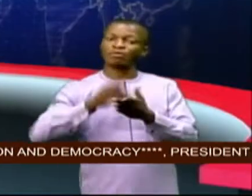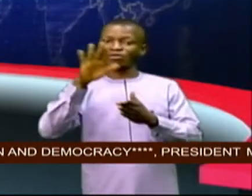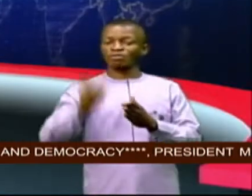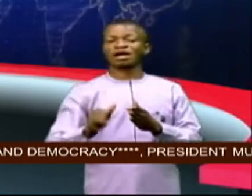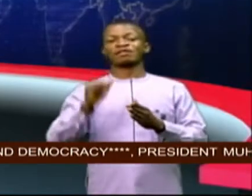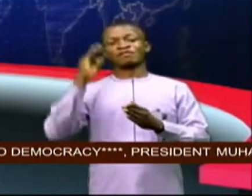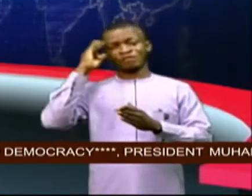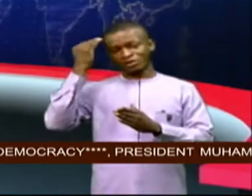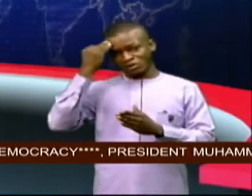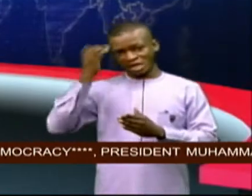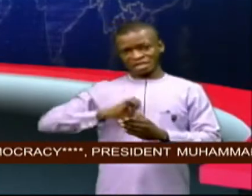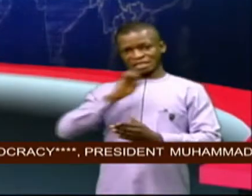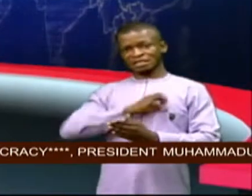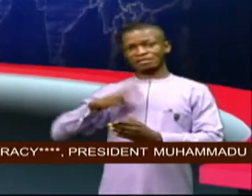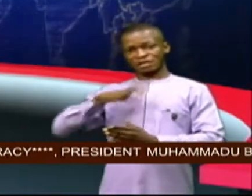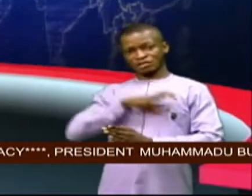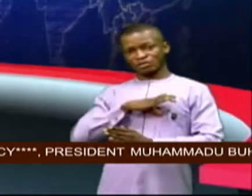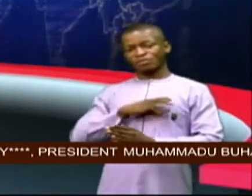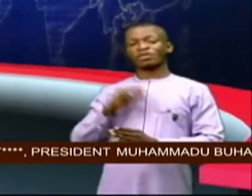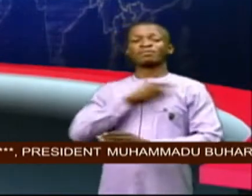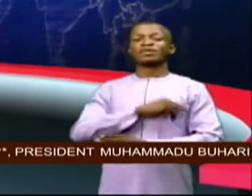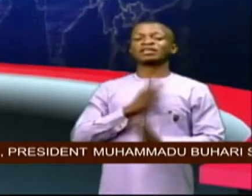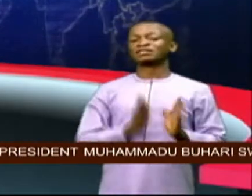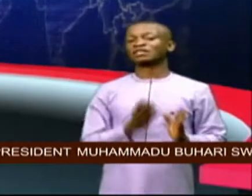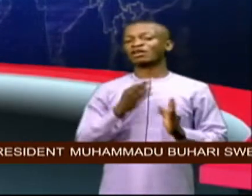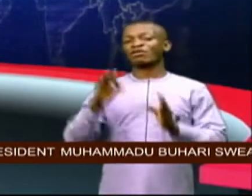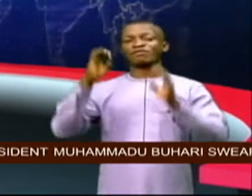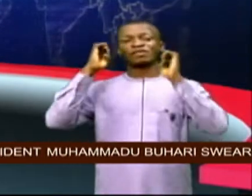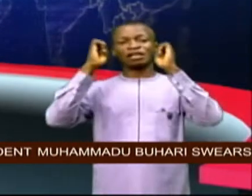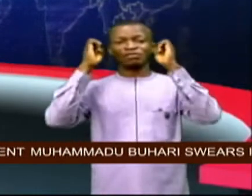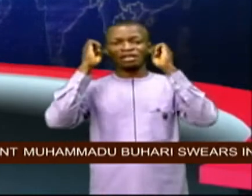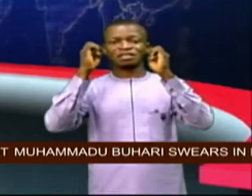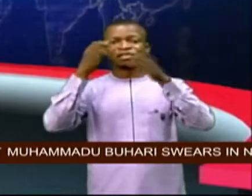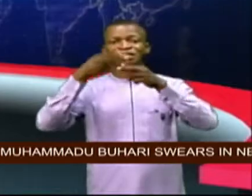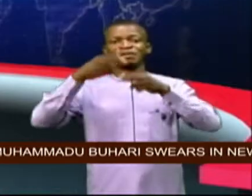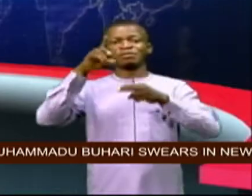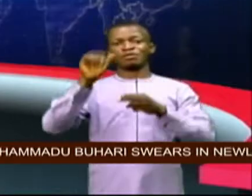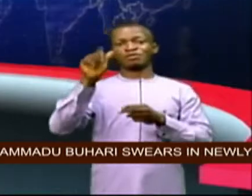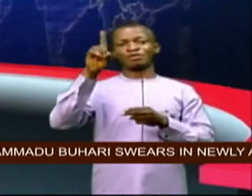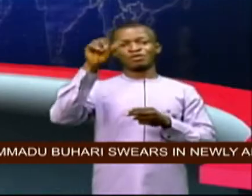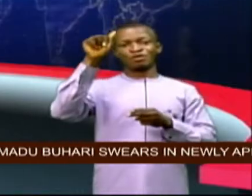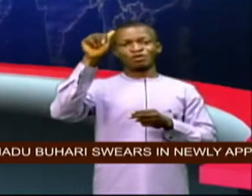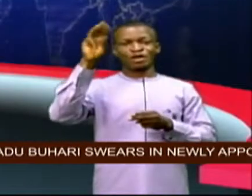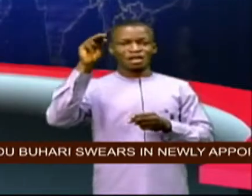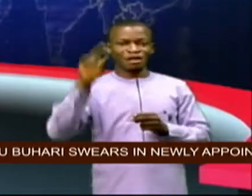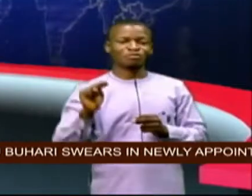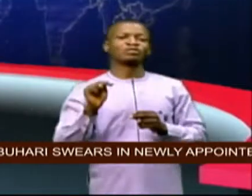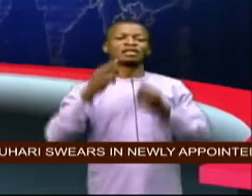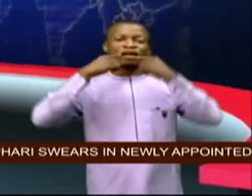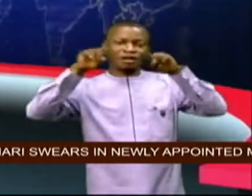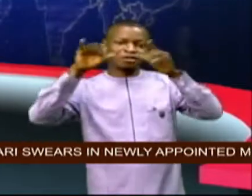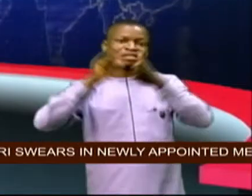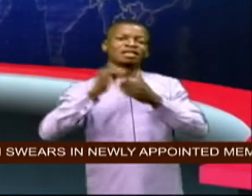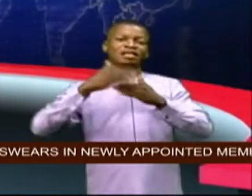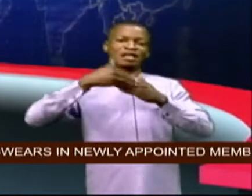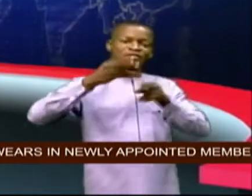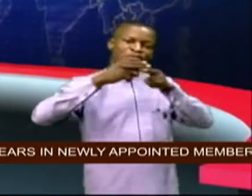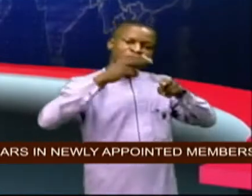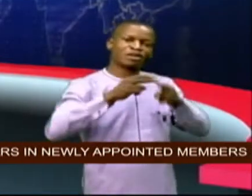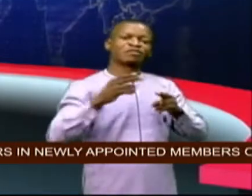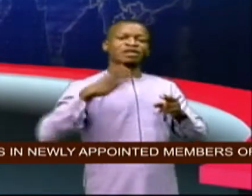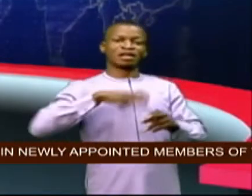the minister of education adamu adamu who announced these while briefing journalists after the council's meeting